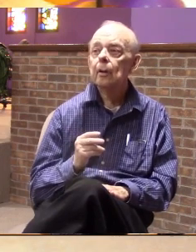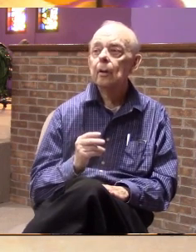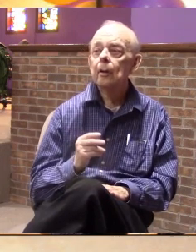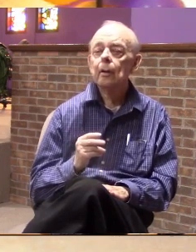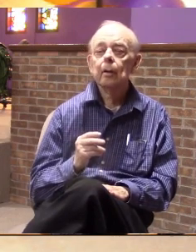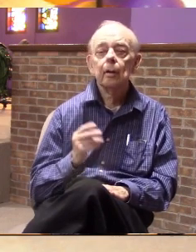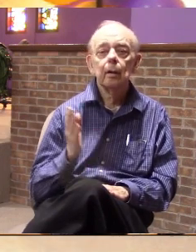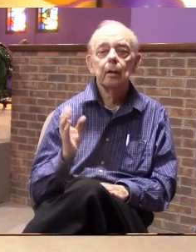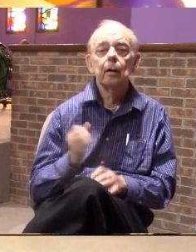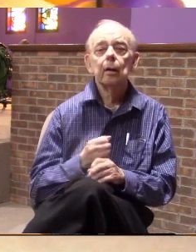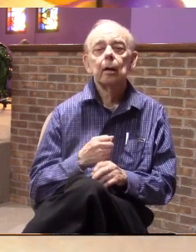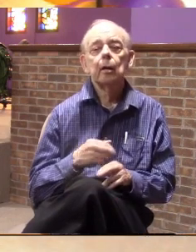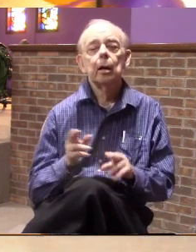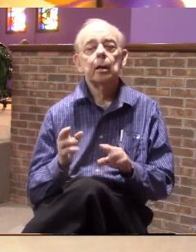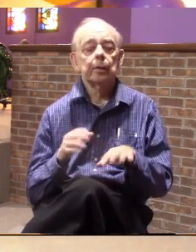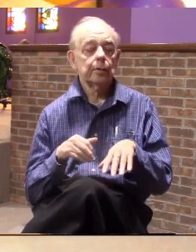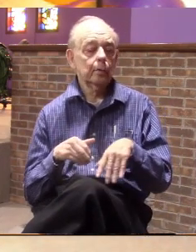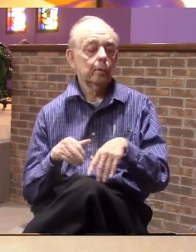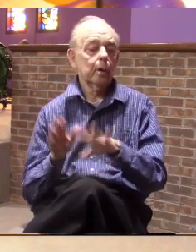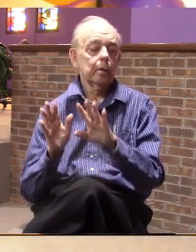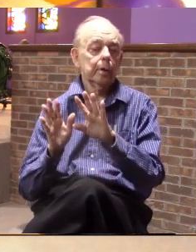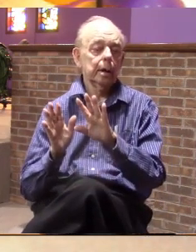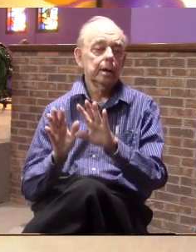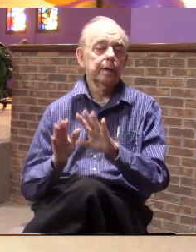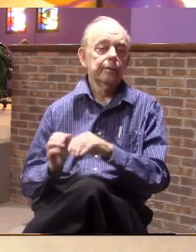and they were all getting ready to walk away